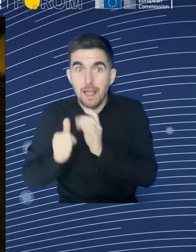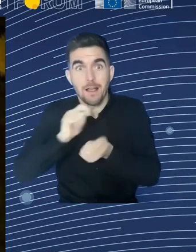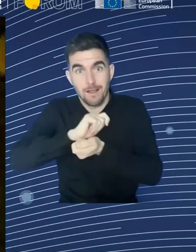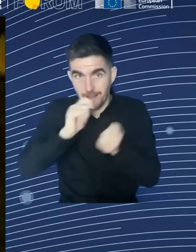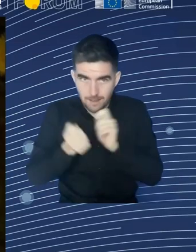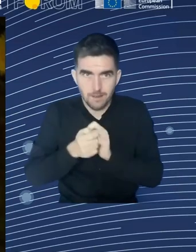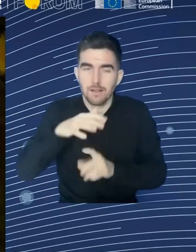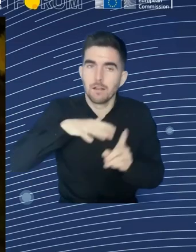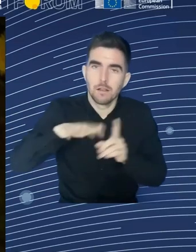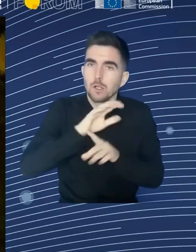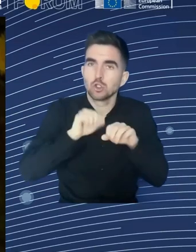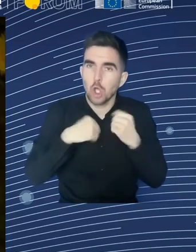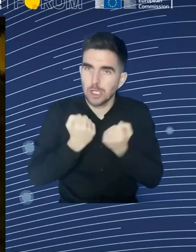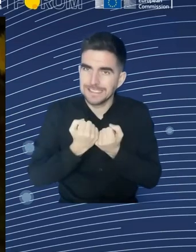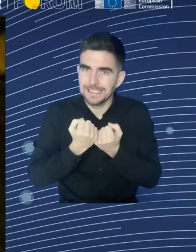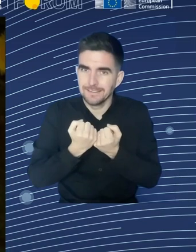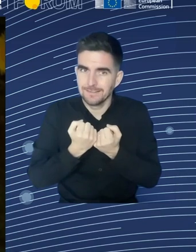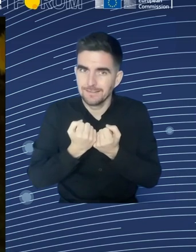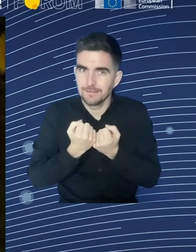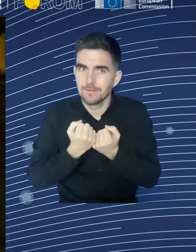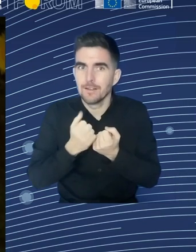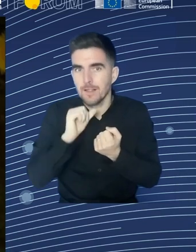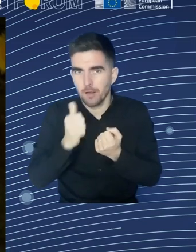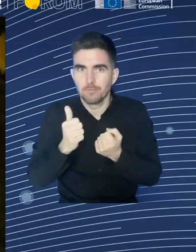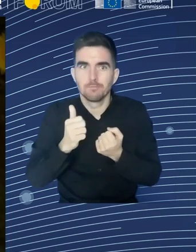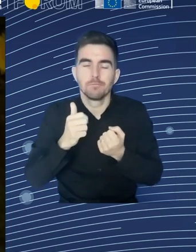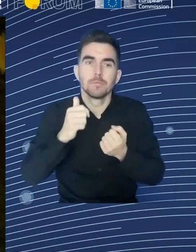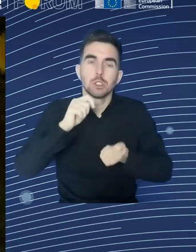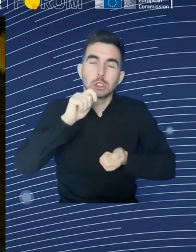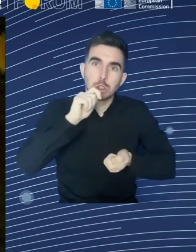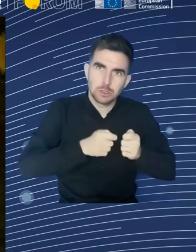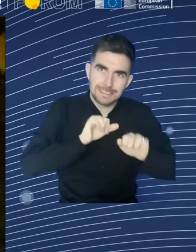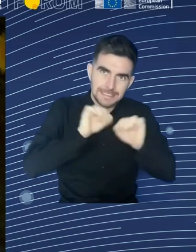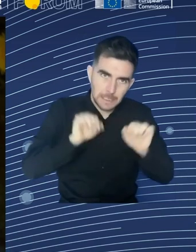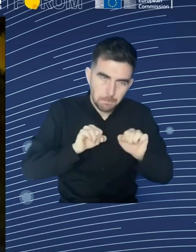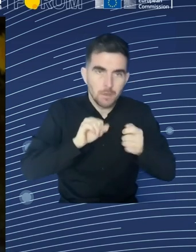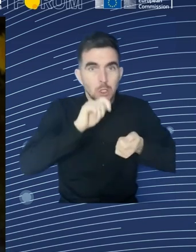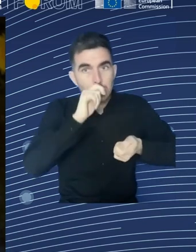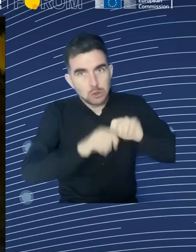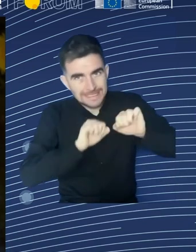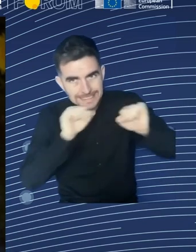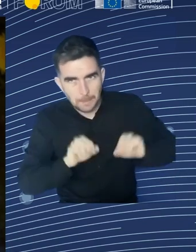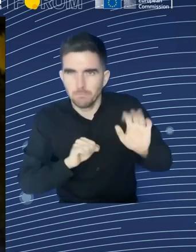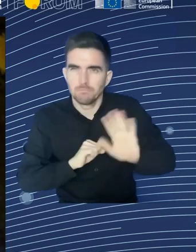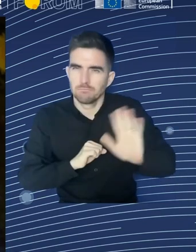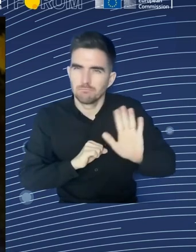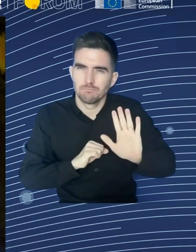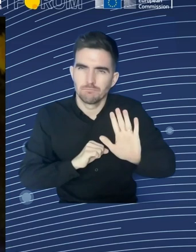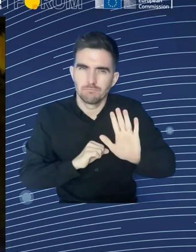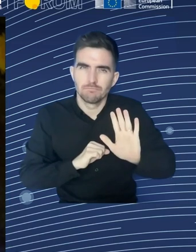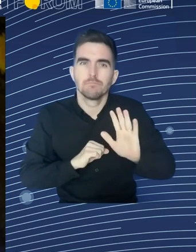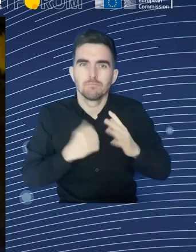in skills, in our education. We are not now in a position to